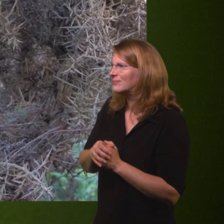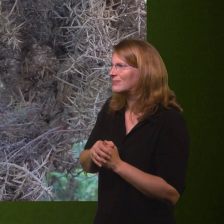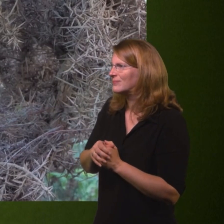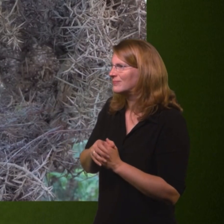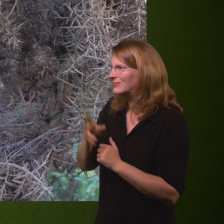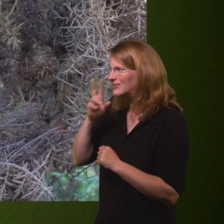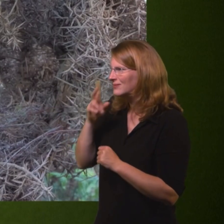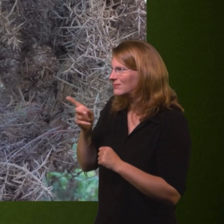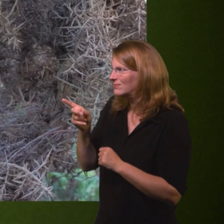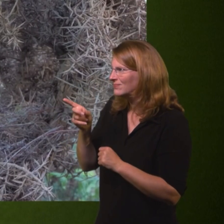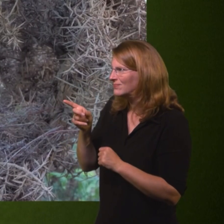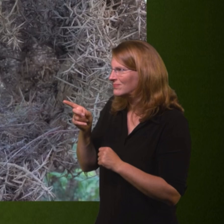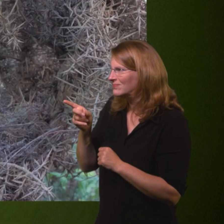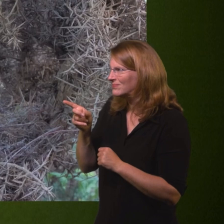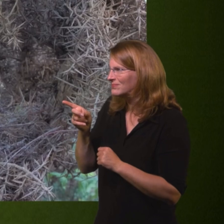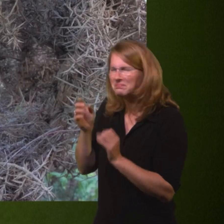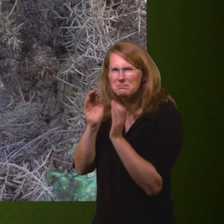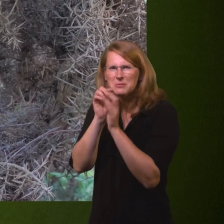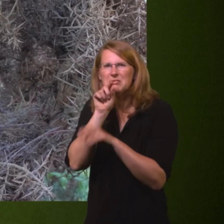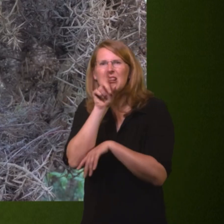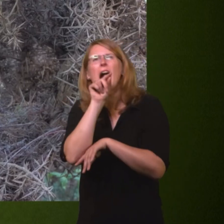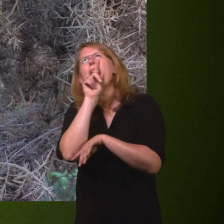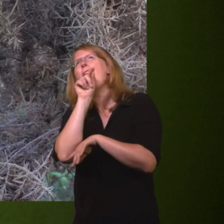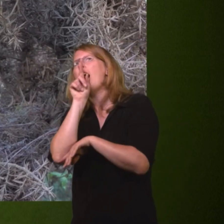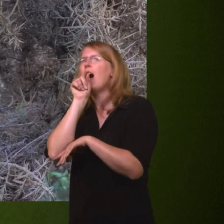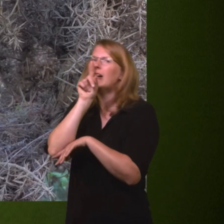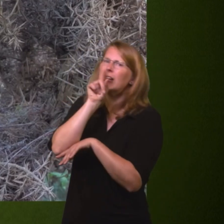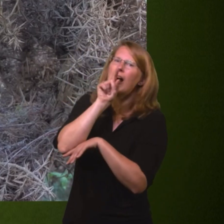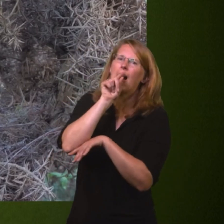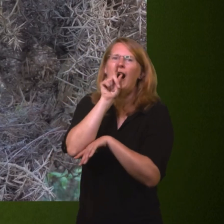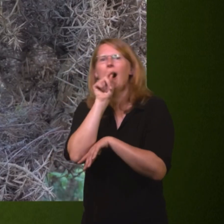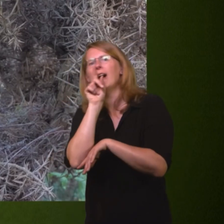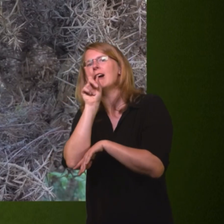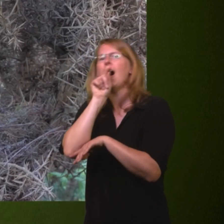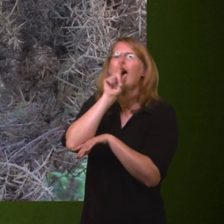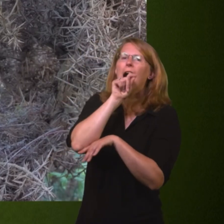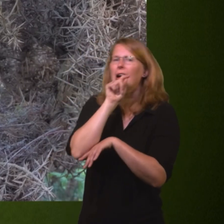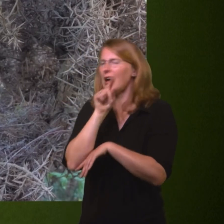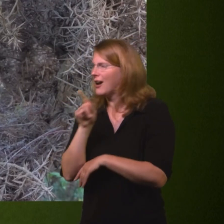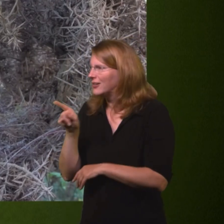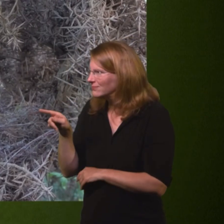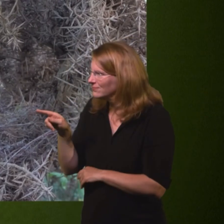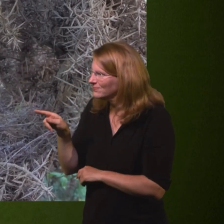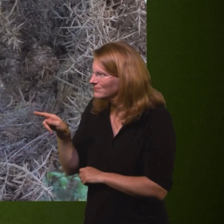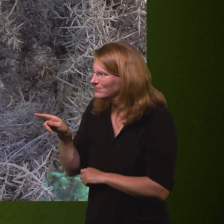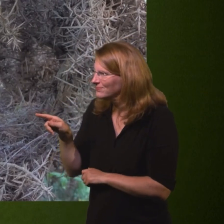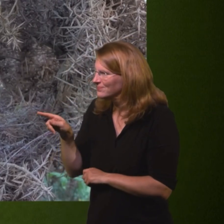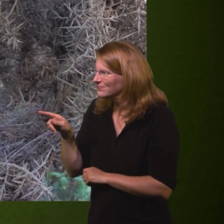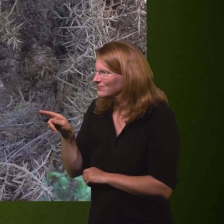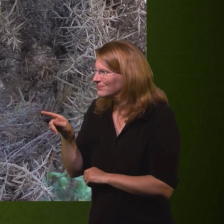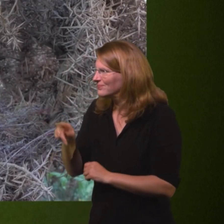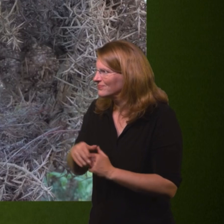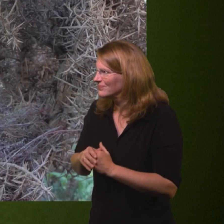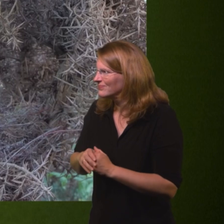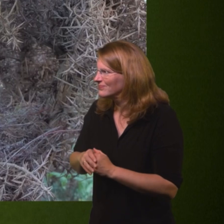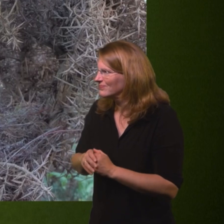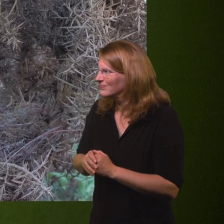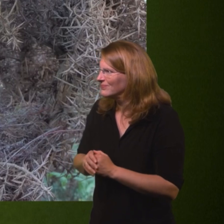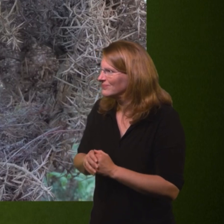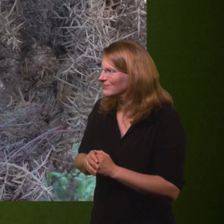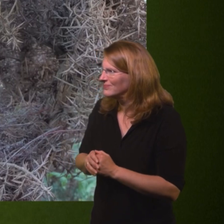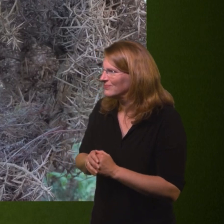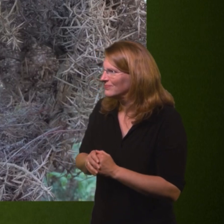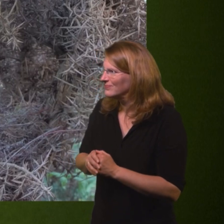quite well hidden. Oh look, you just see the chicks sticking their heads up there. A little grassy nest hidden in amongst that dead